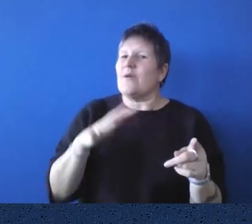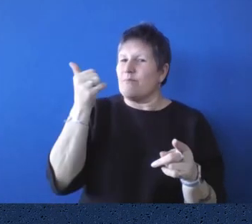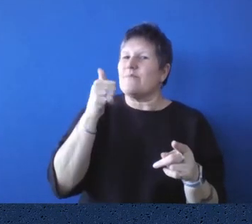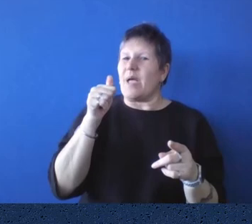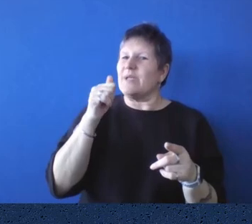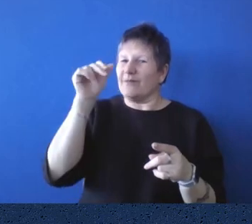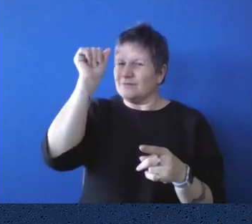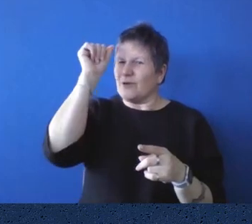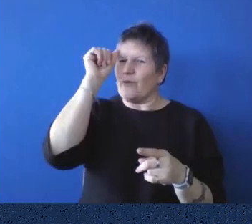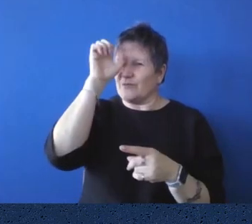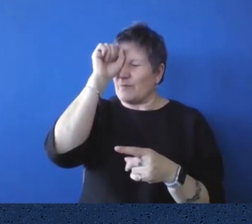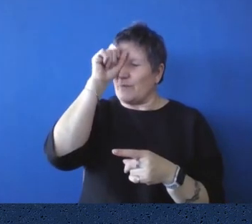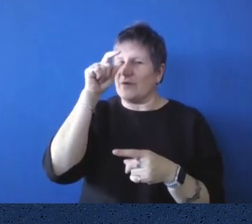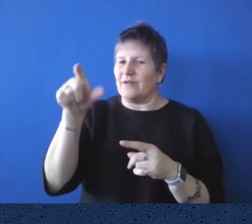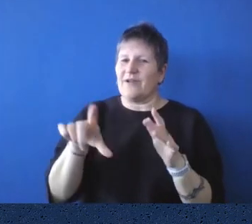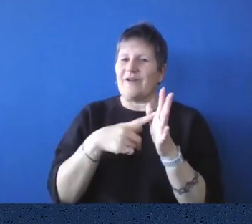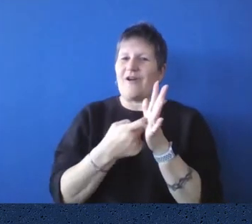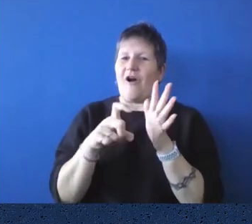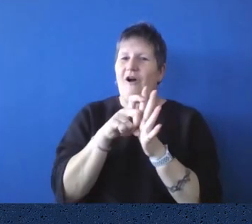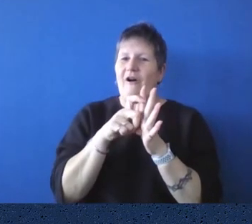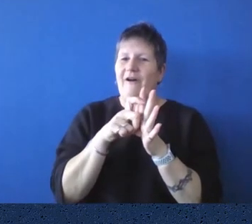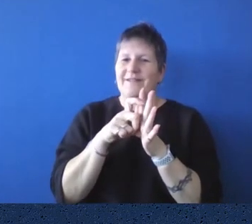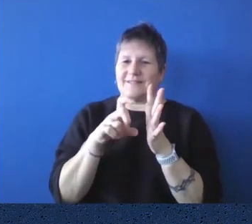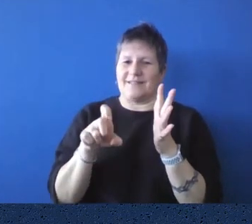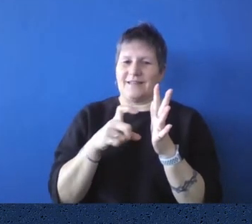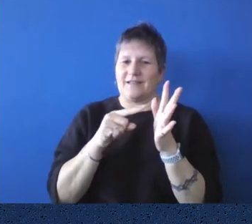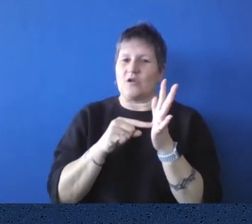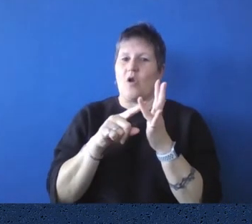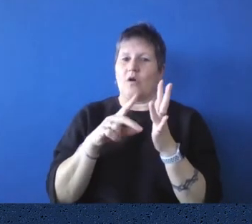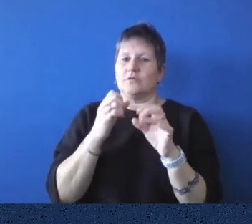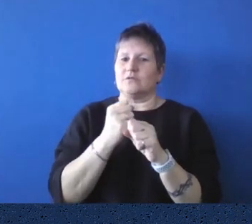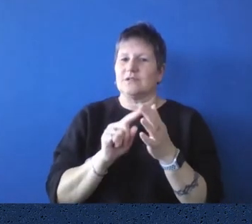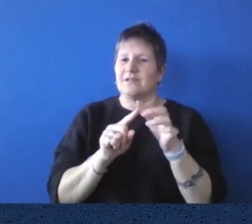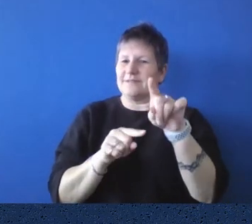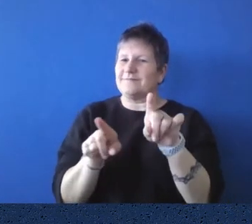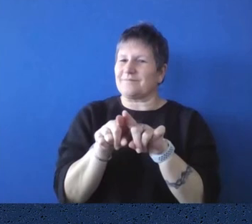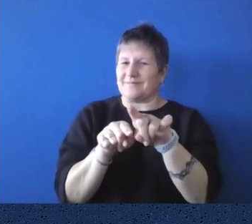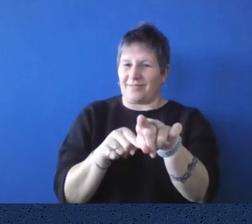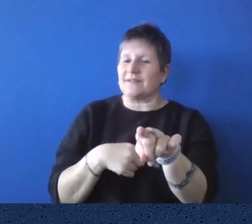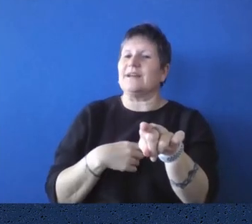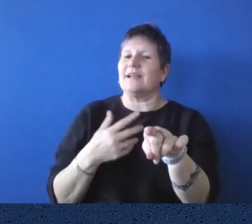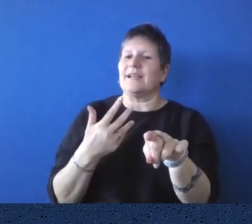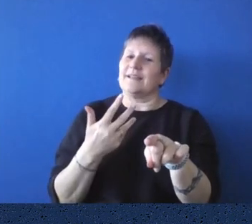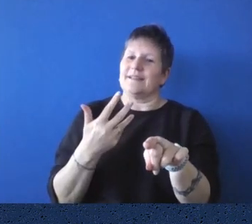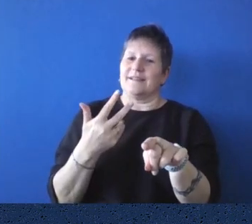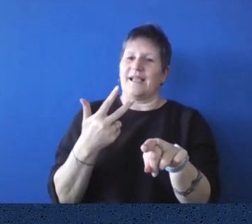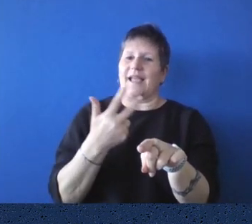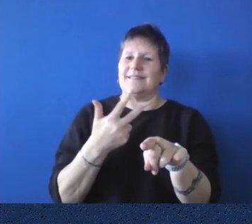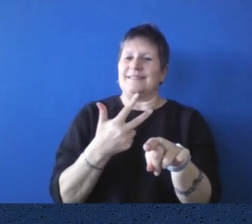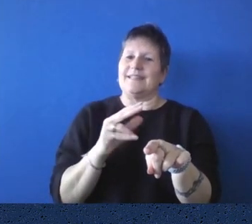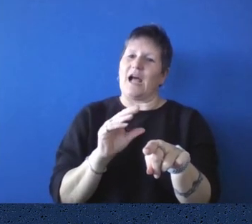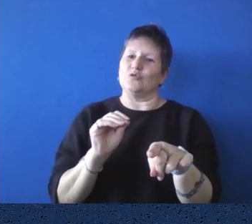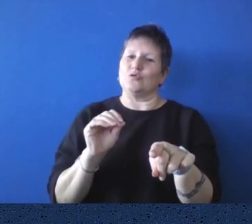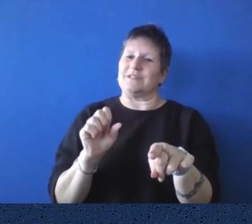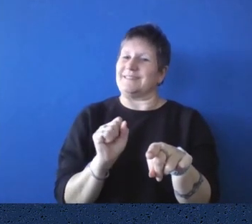it. Some people may not. So for those who aren't, um, in the 1800s, a person